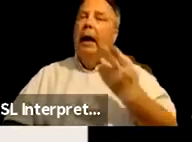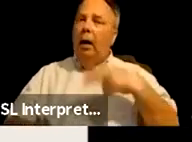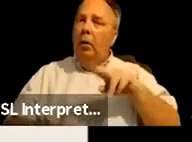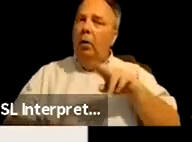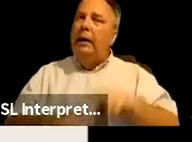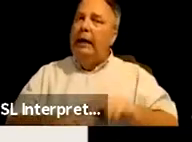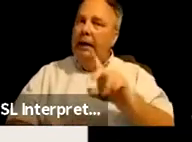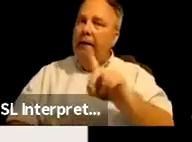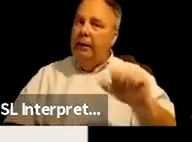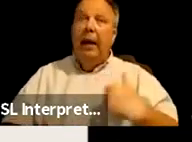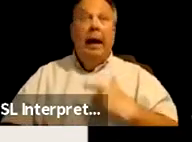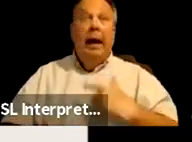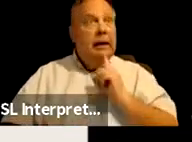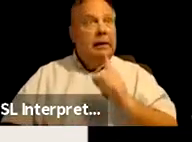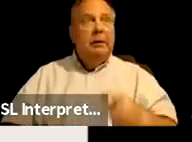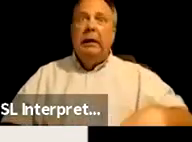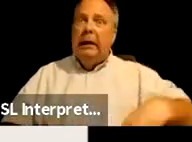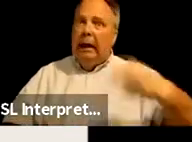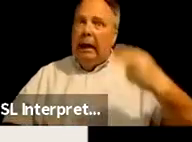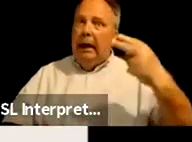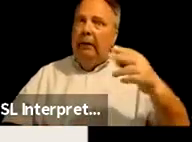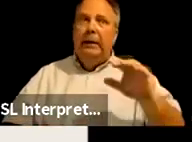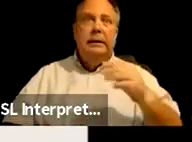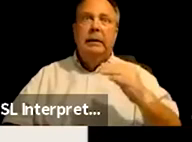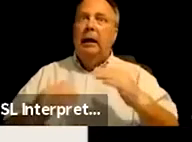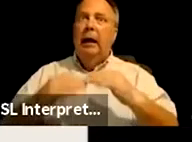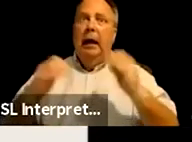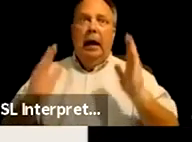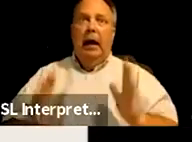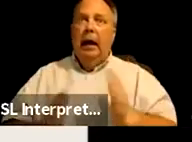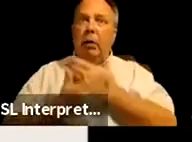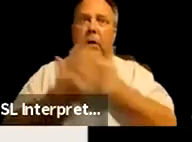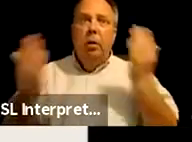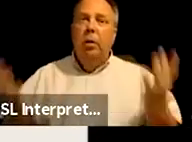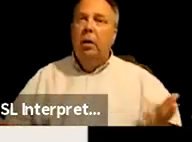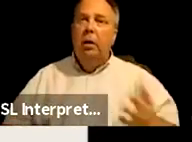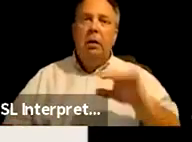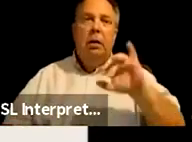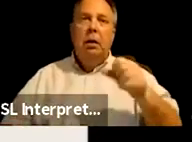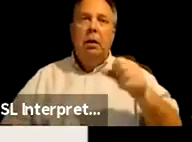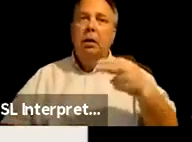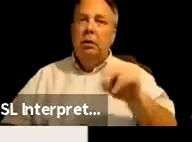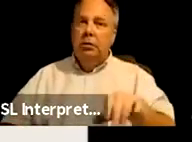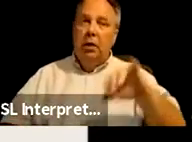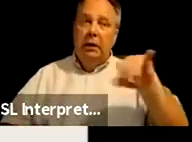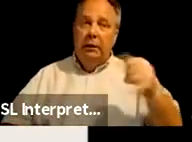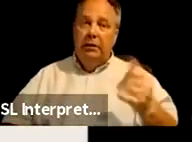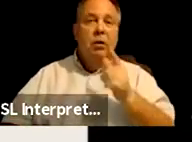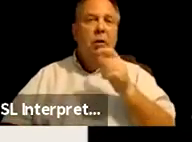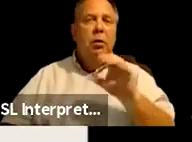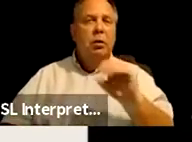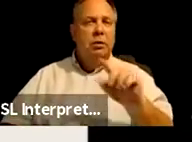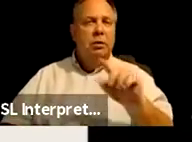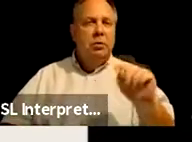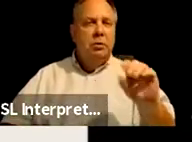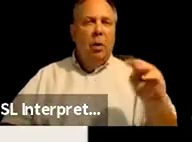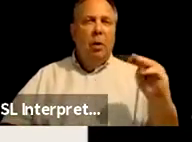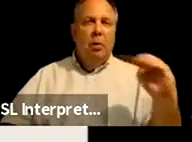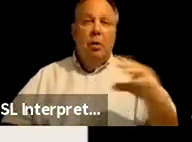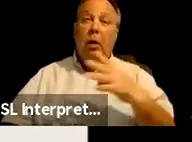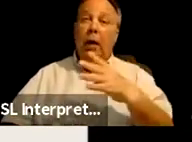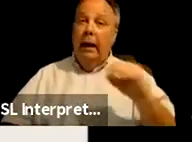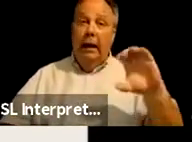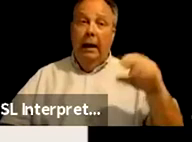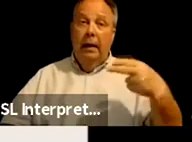people have really high rates of houselessness. Um, Johnny Jay, who is Otoe, Missouri in Choctaw, uh,